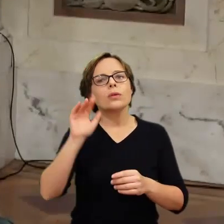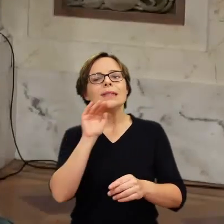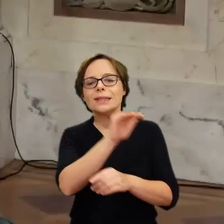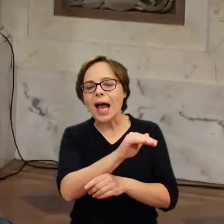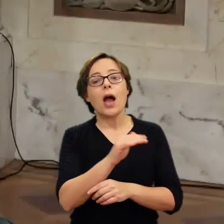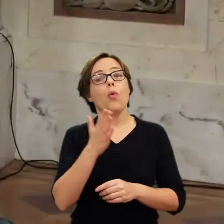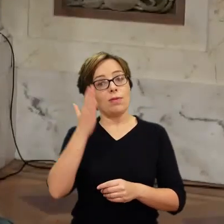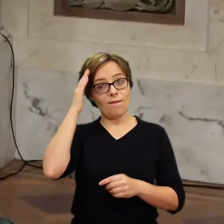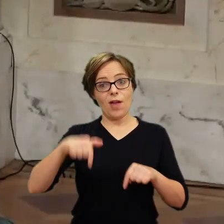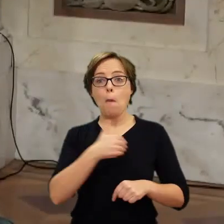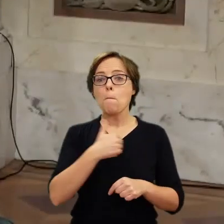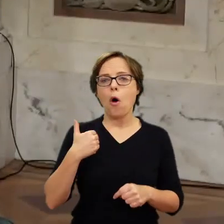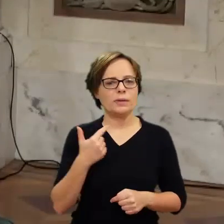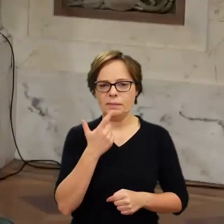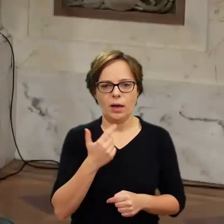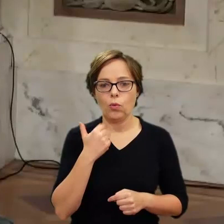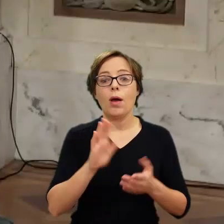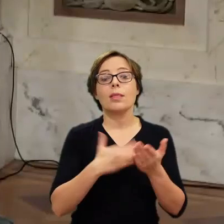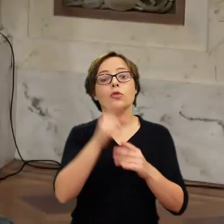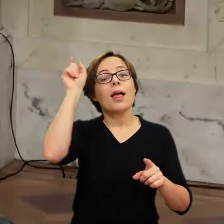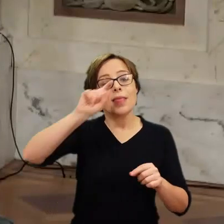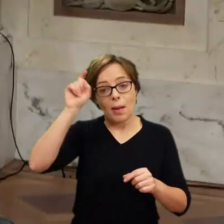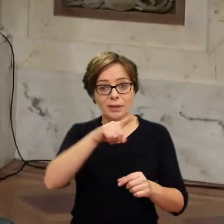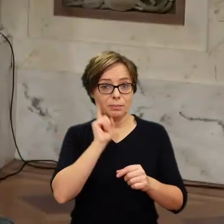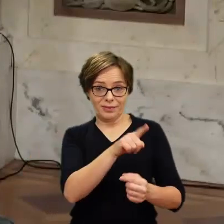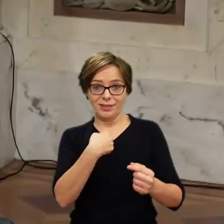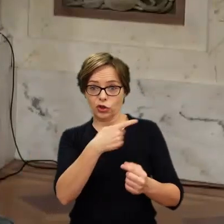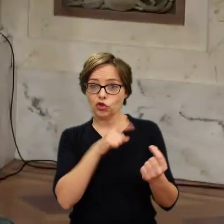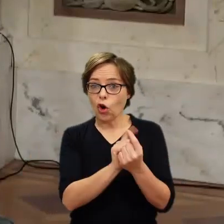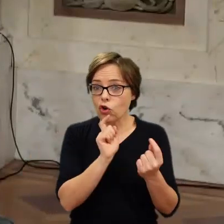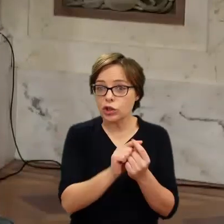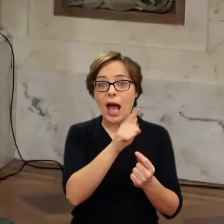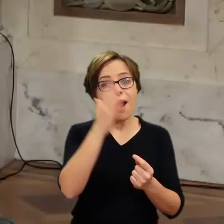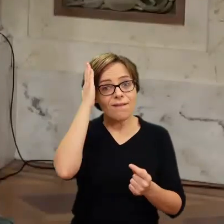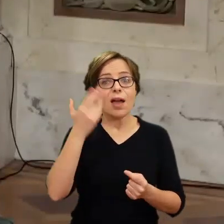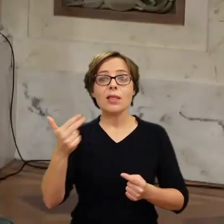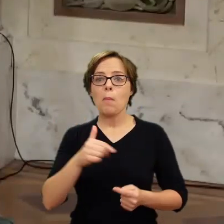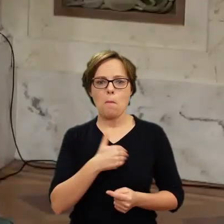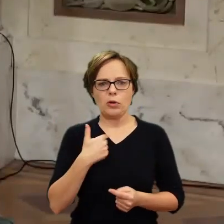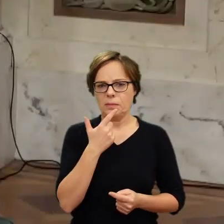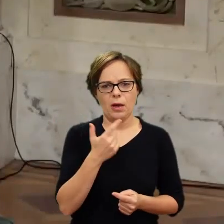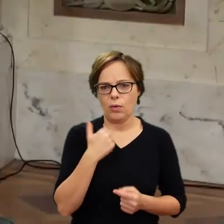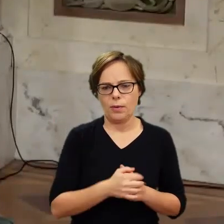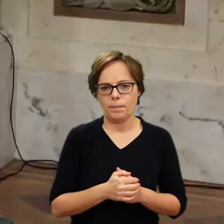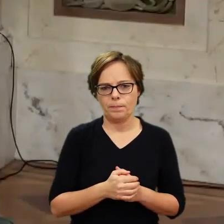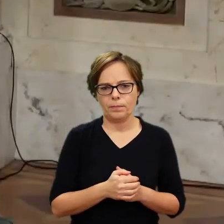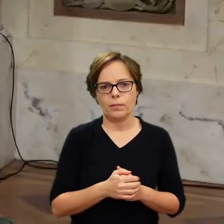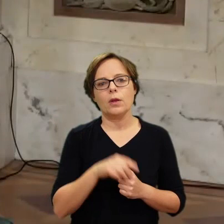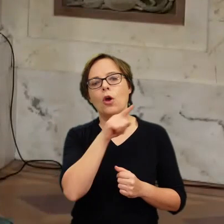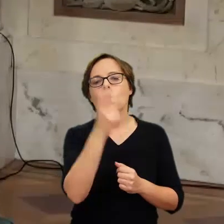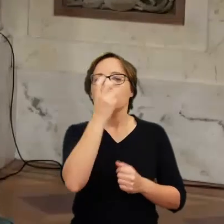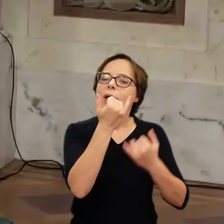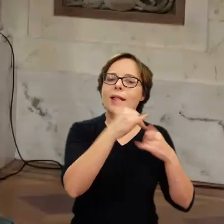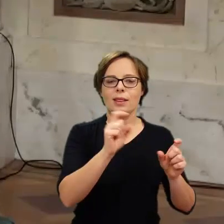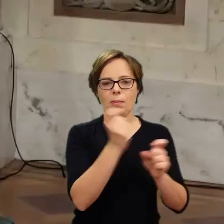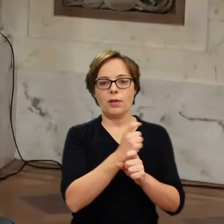know much about Poland overall. Like the Germans, which are our neighbors, they know not much at all. They're interested in other nations. I just had